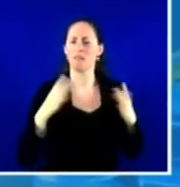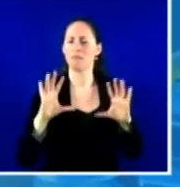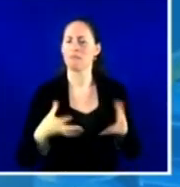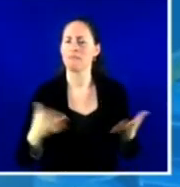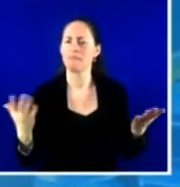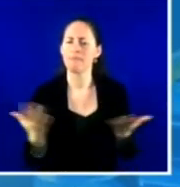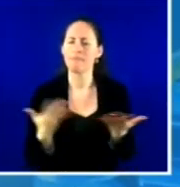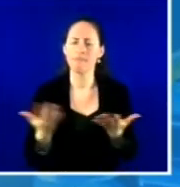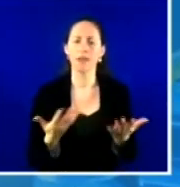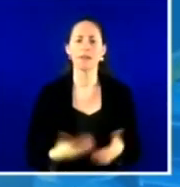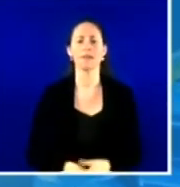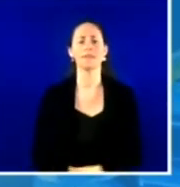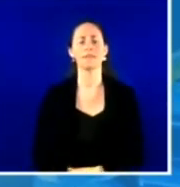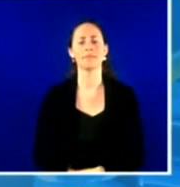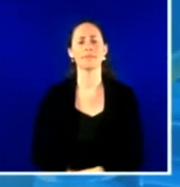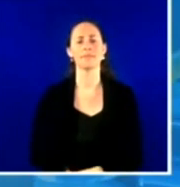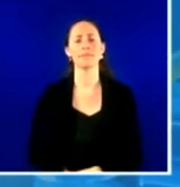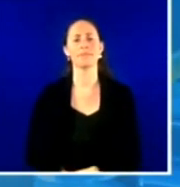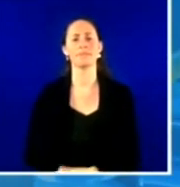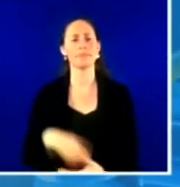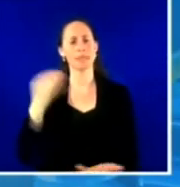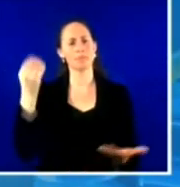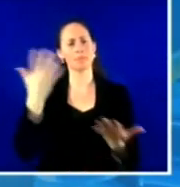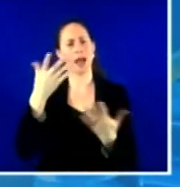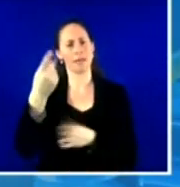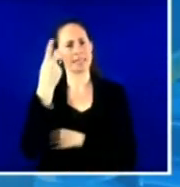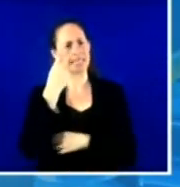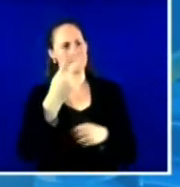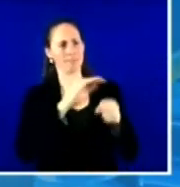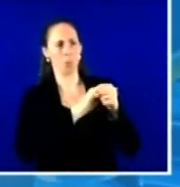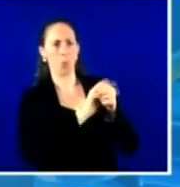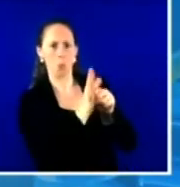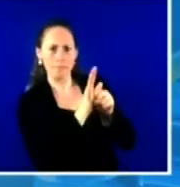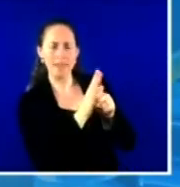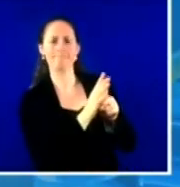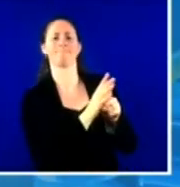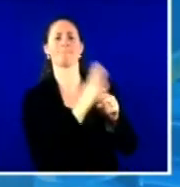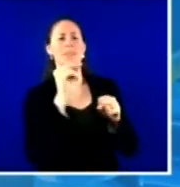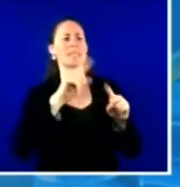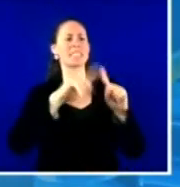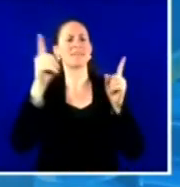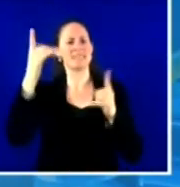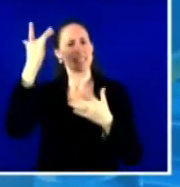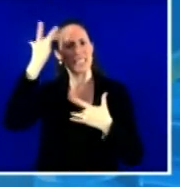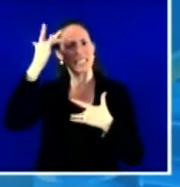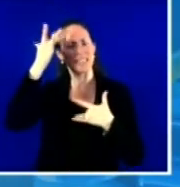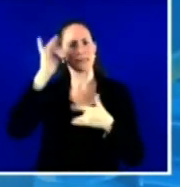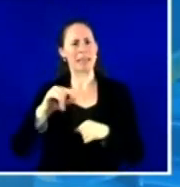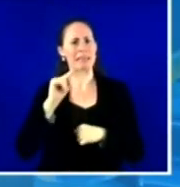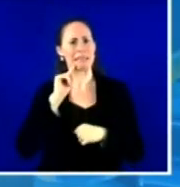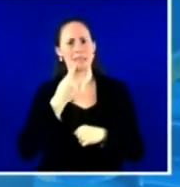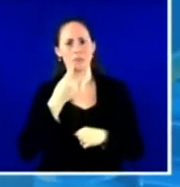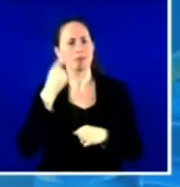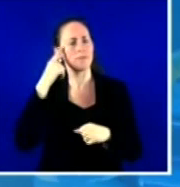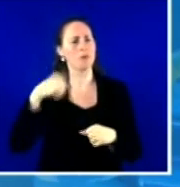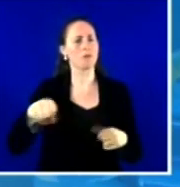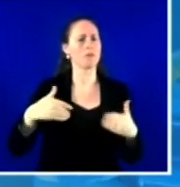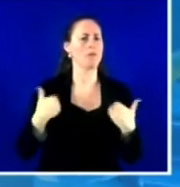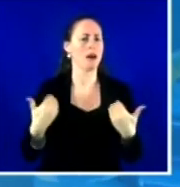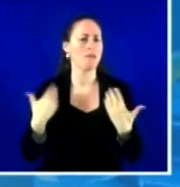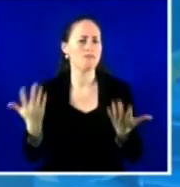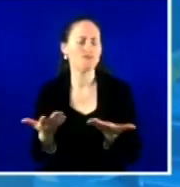long COVID and other serious sequela in adolescents? Dr. Well, thank you so much for that. And